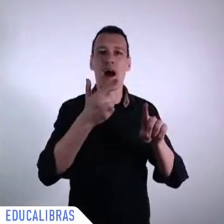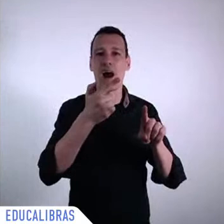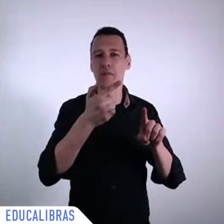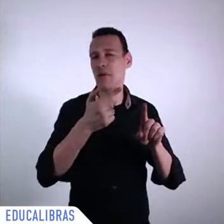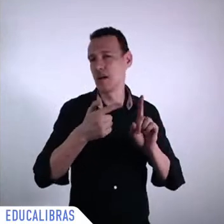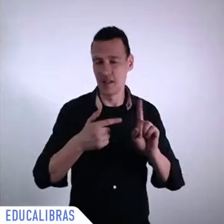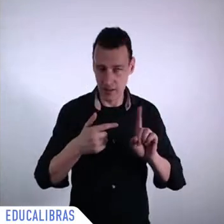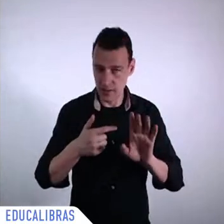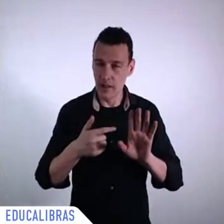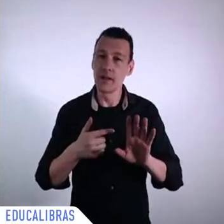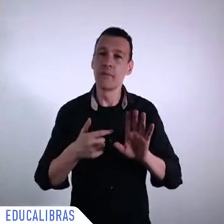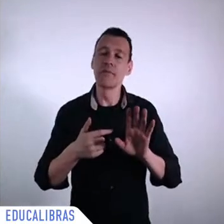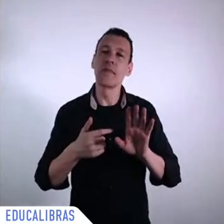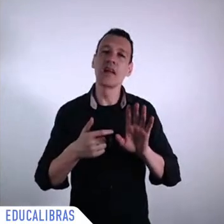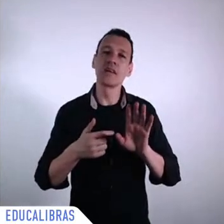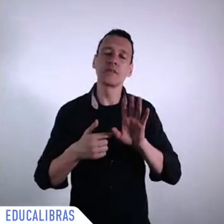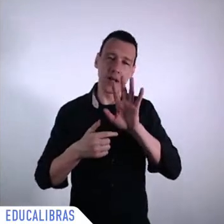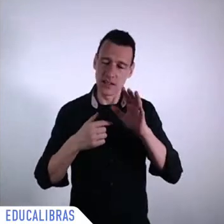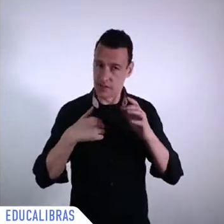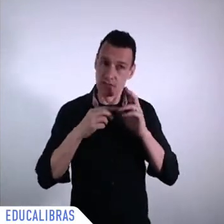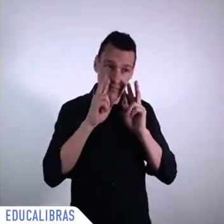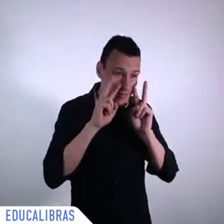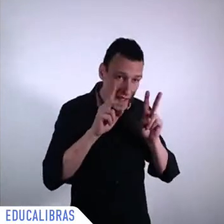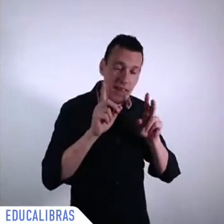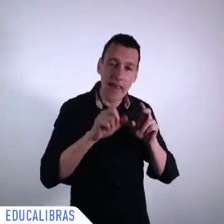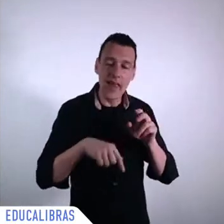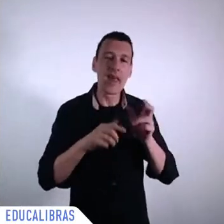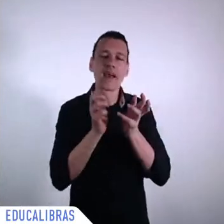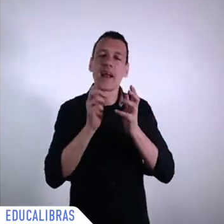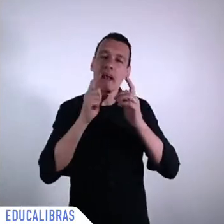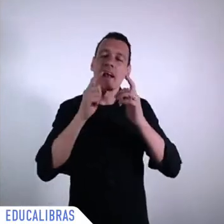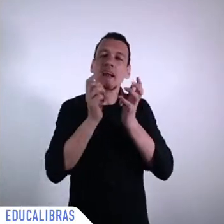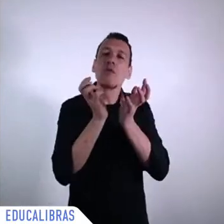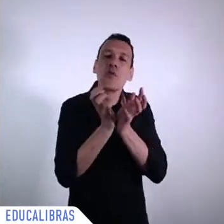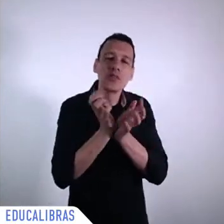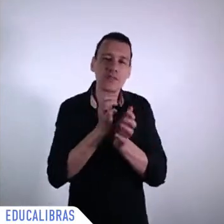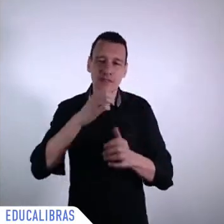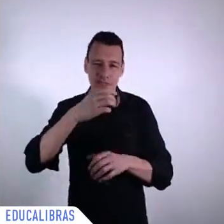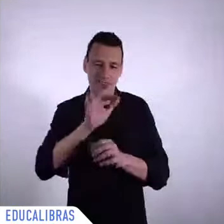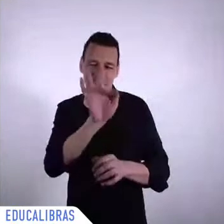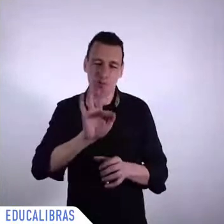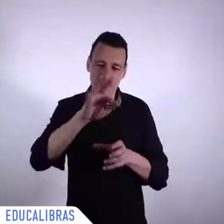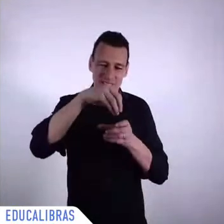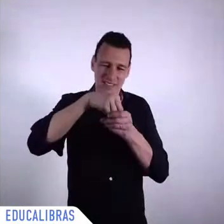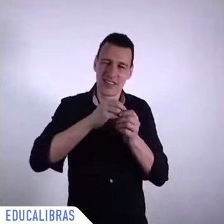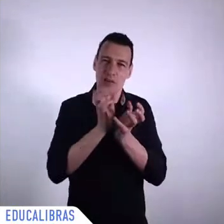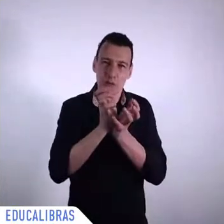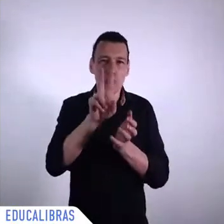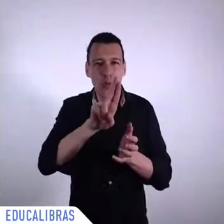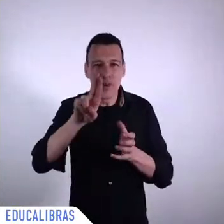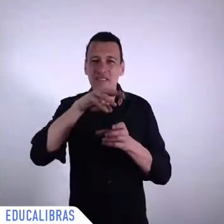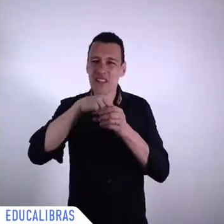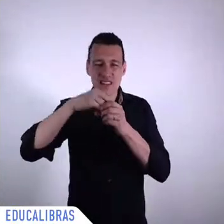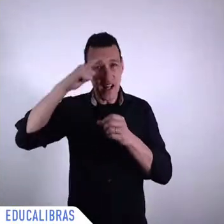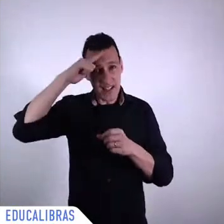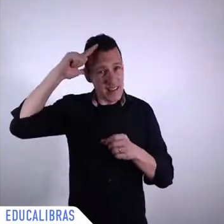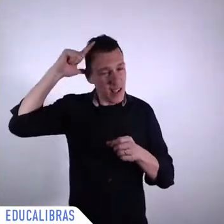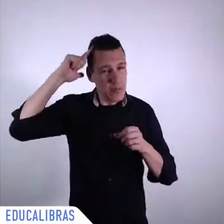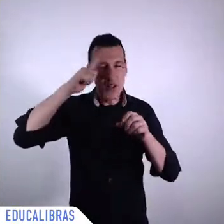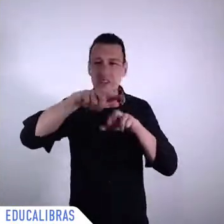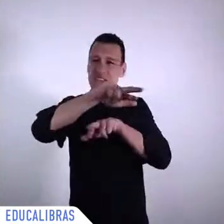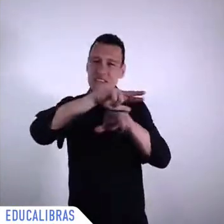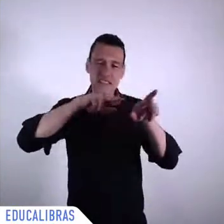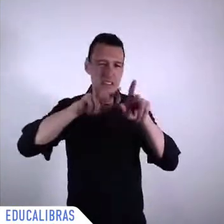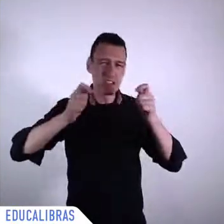mean, when we have a country, middle level, upper middle level country, about 20 million inhabitants,